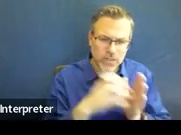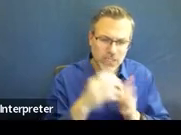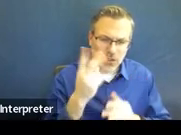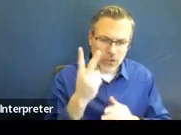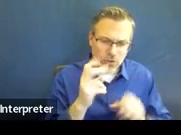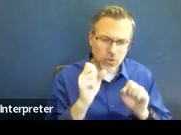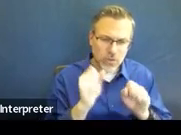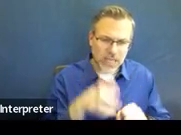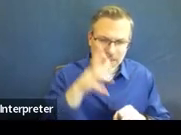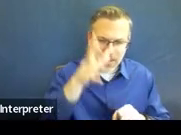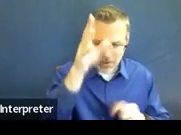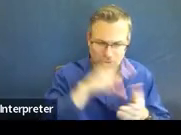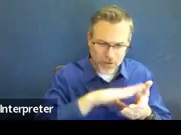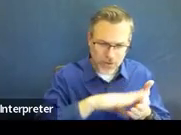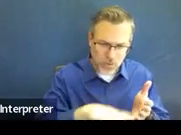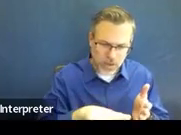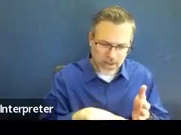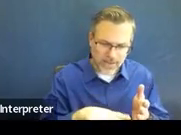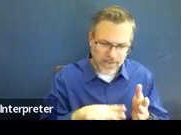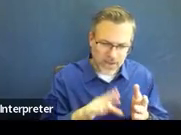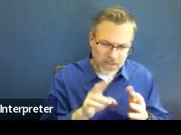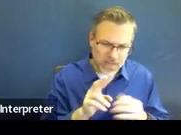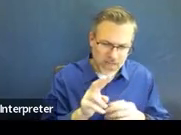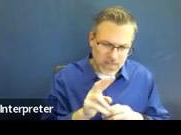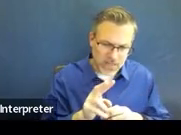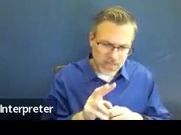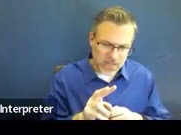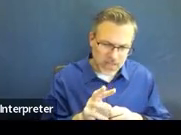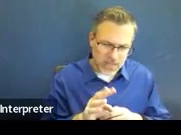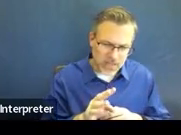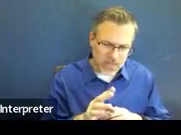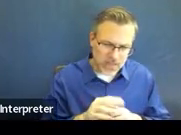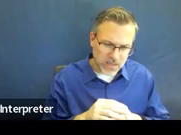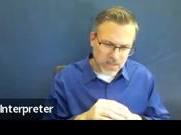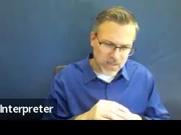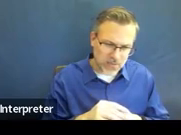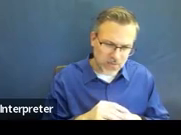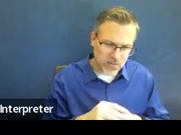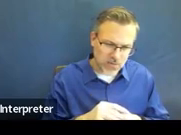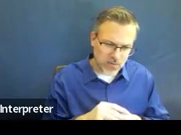determinations? As the explanation of the section 1, were they effective date?